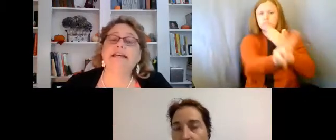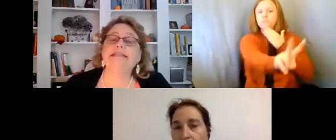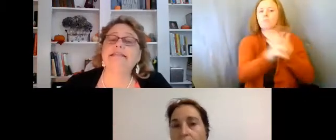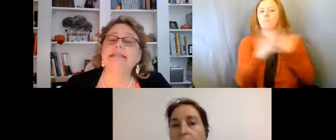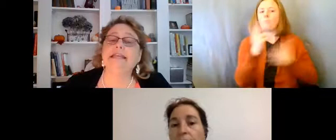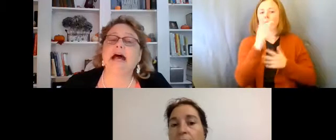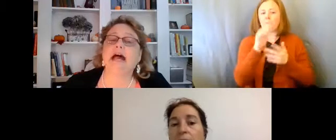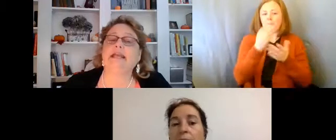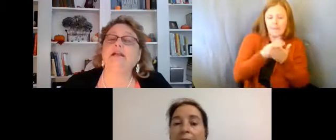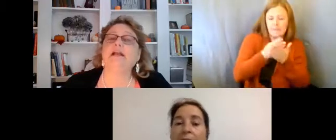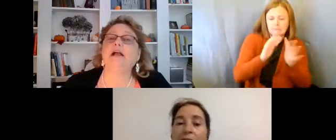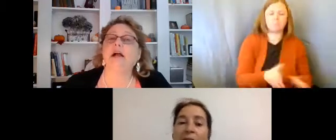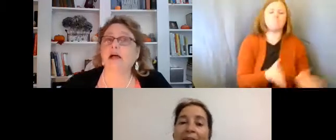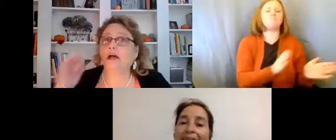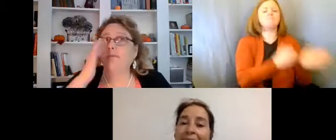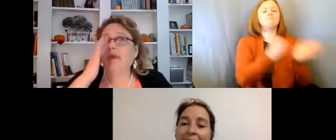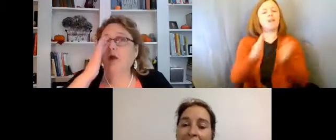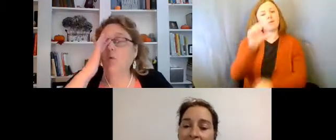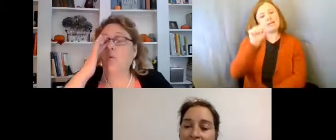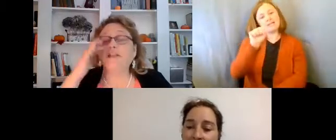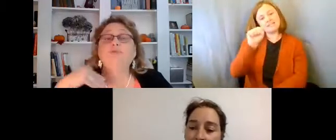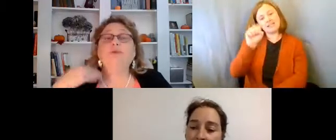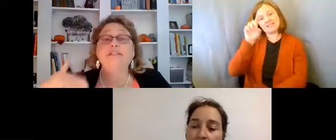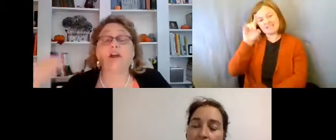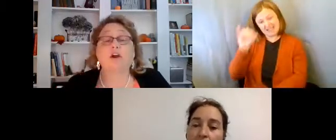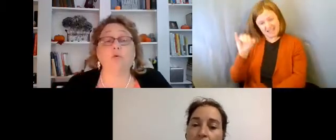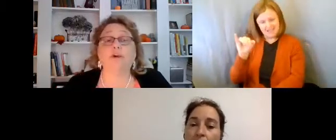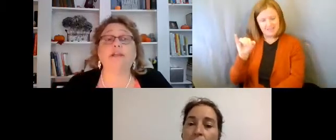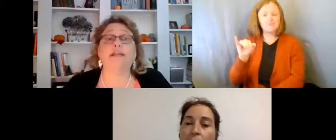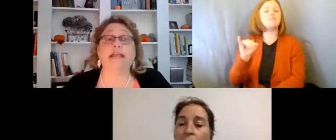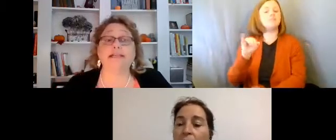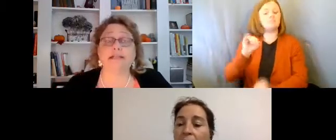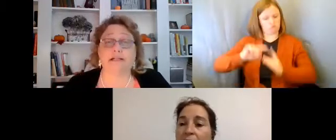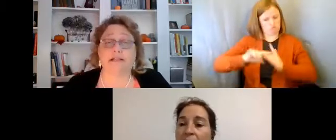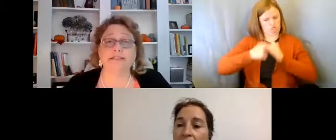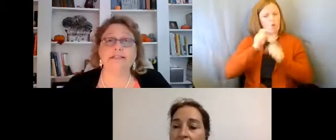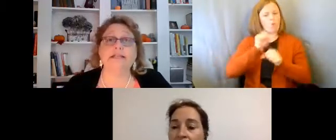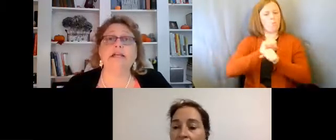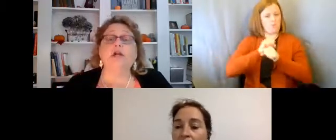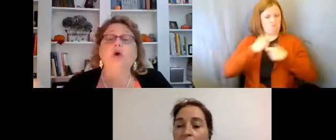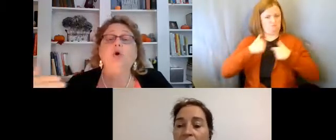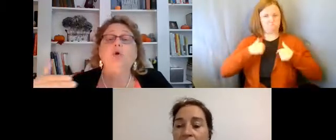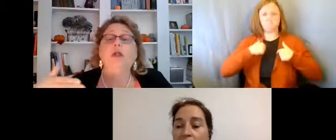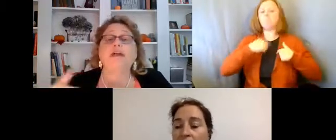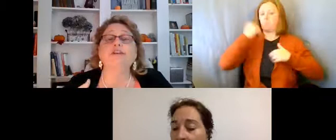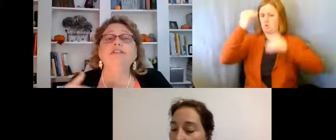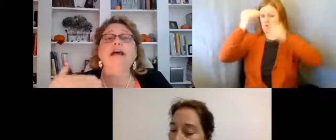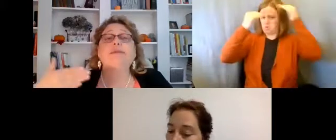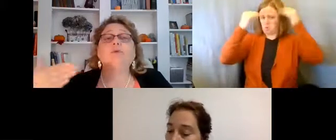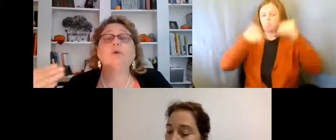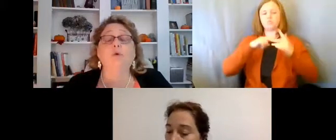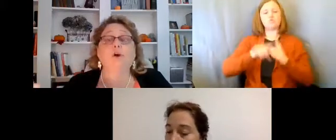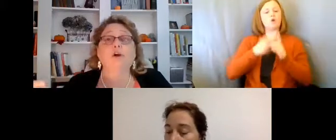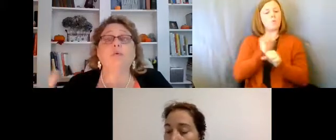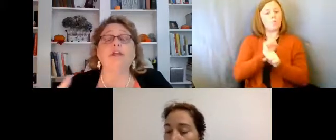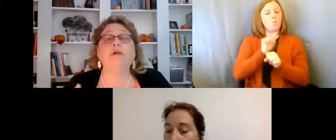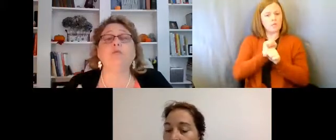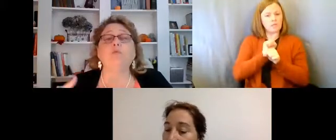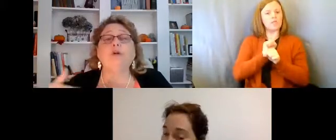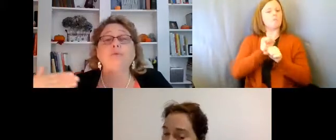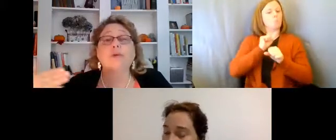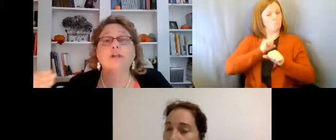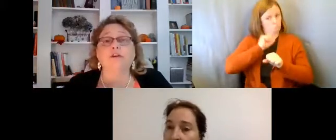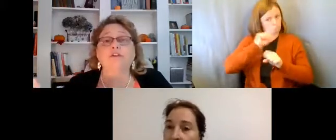The SSDI, once we start working as adults, every time we work,